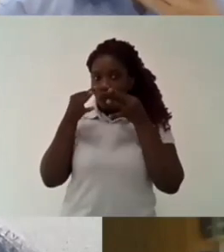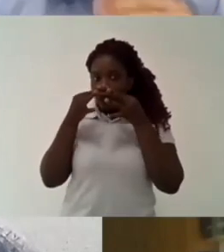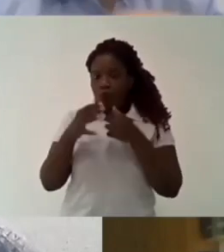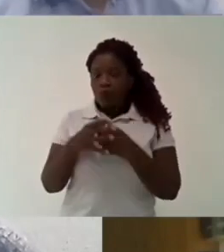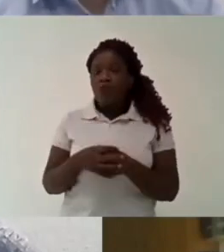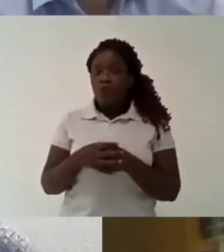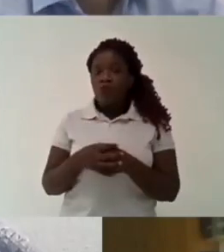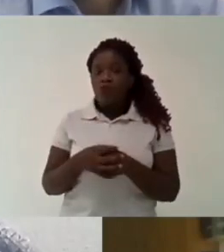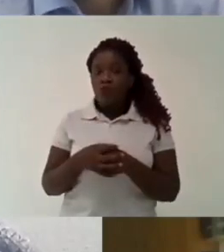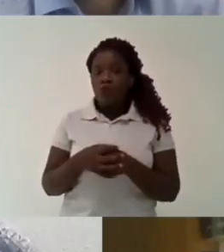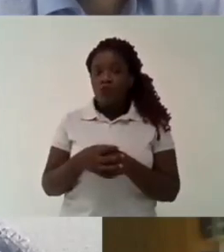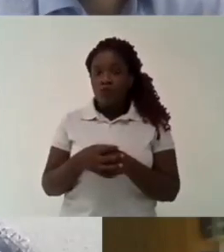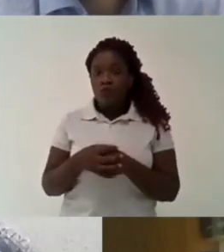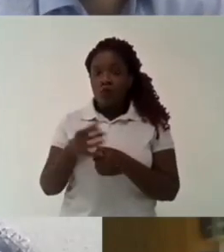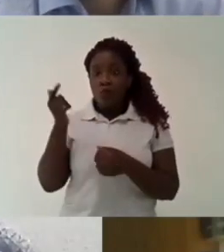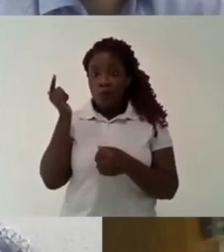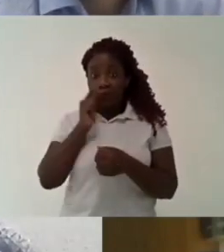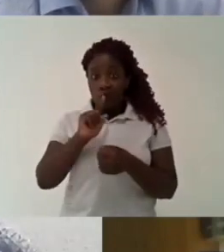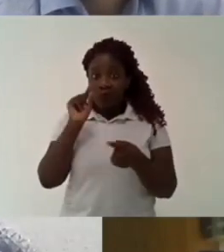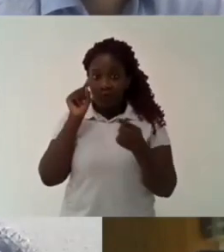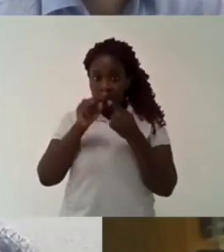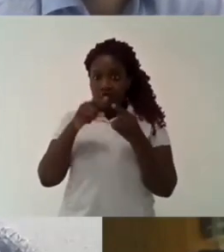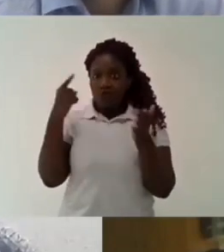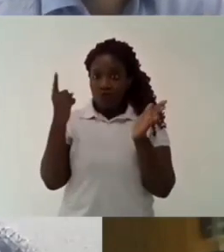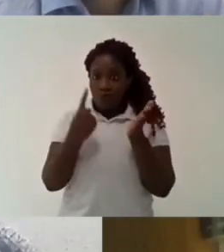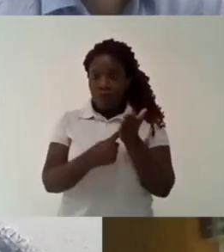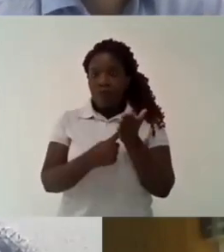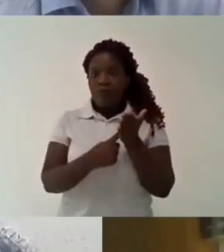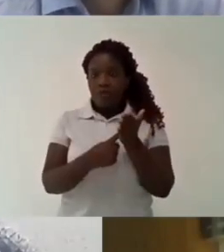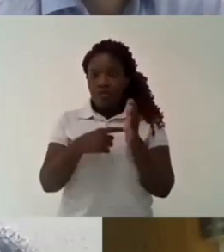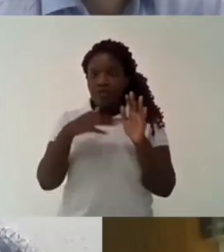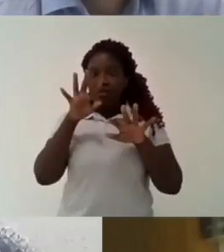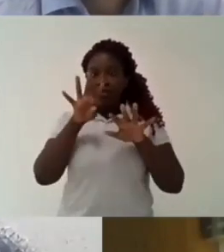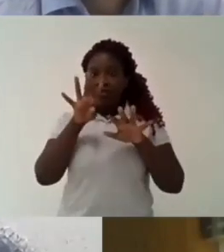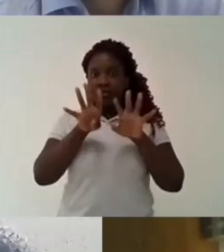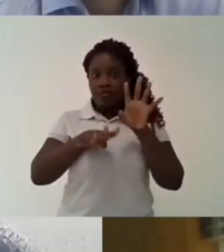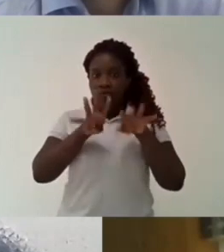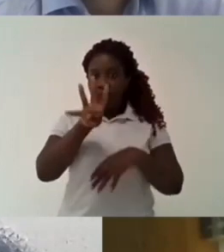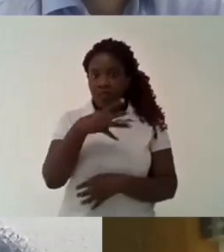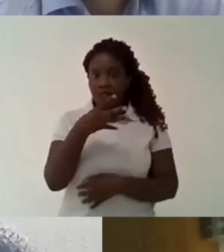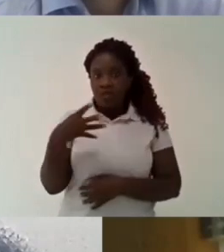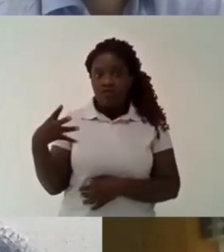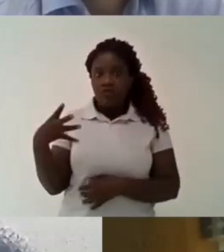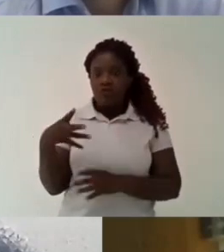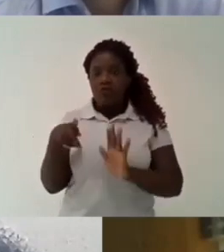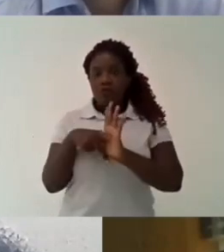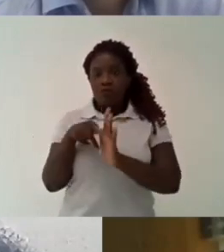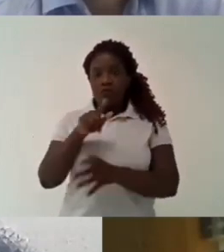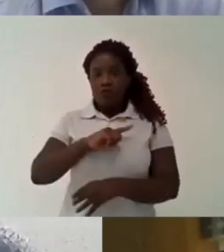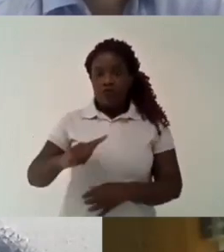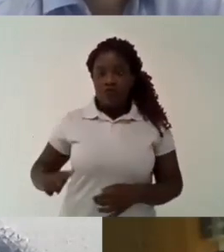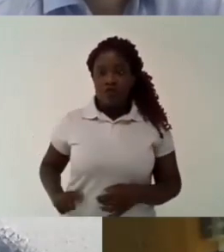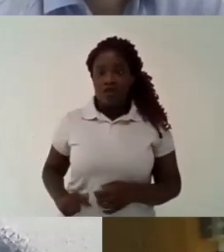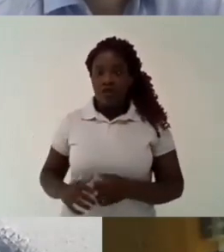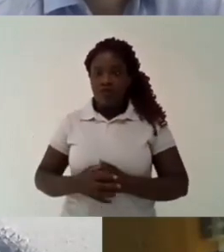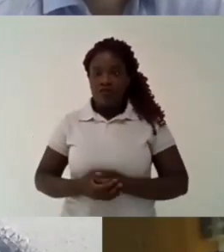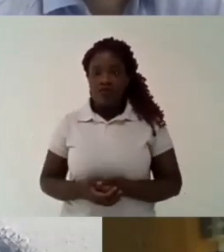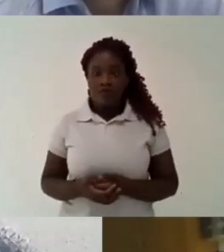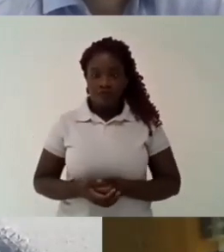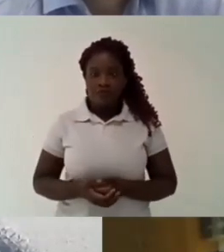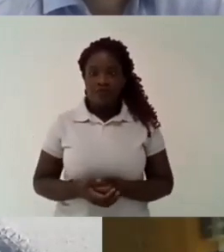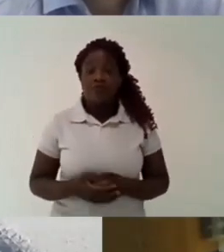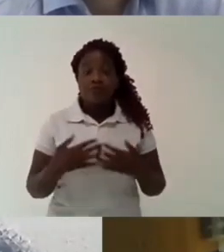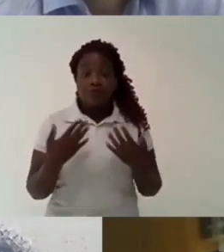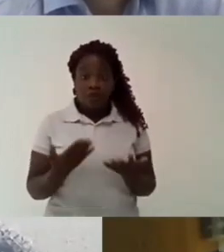that these objectives uh will be reached even with this government the